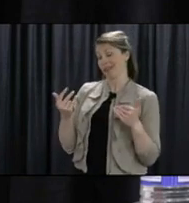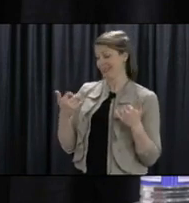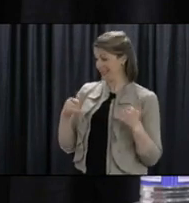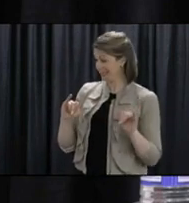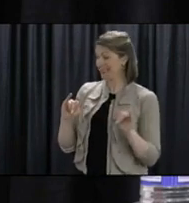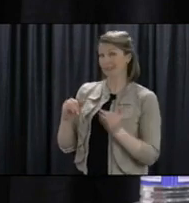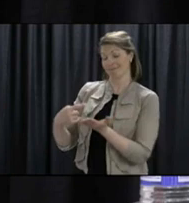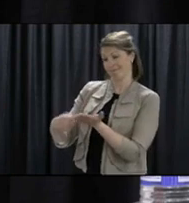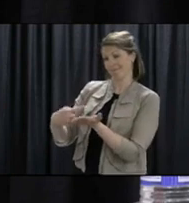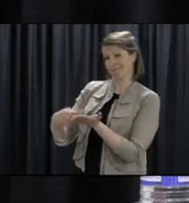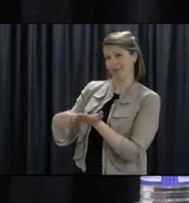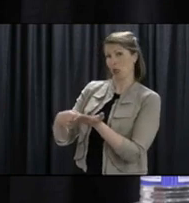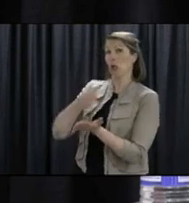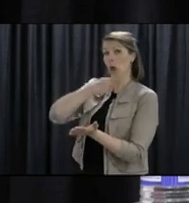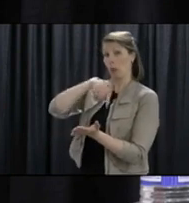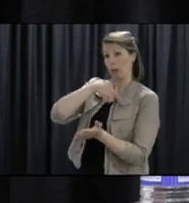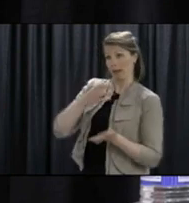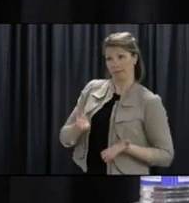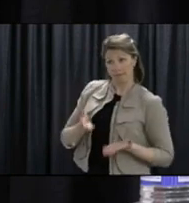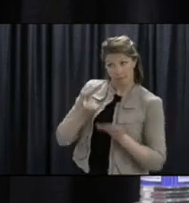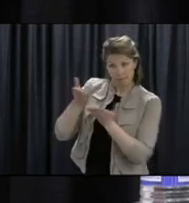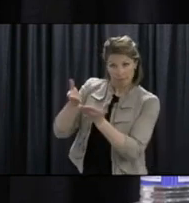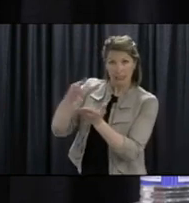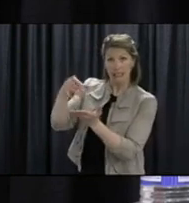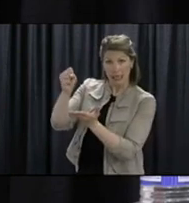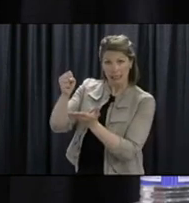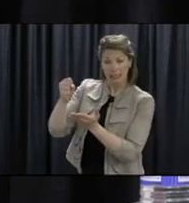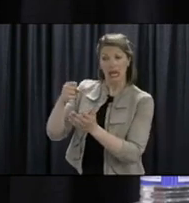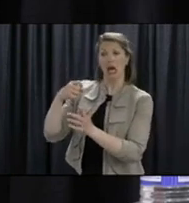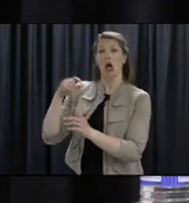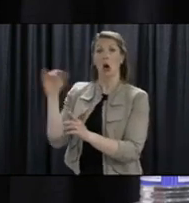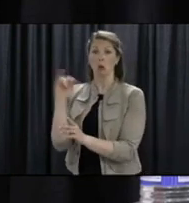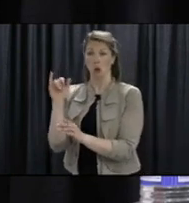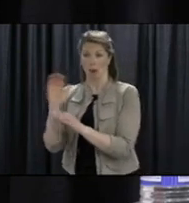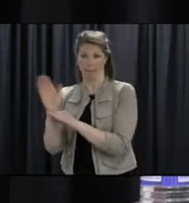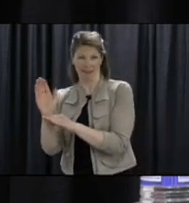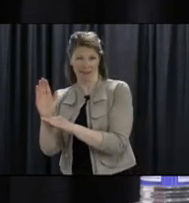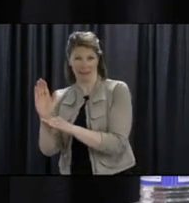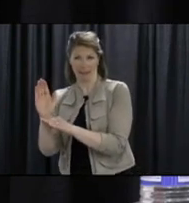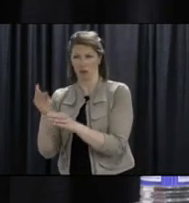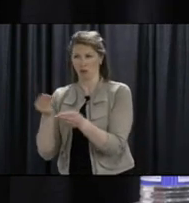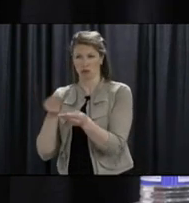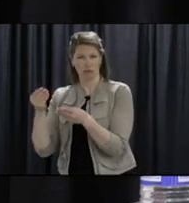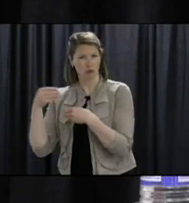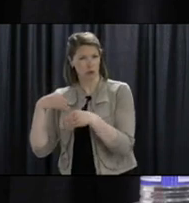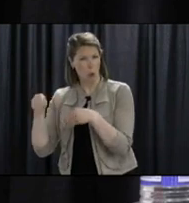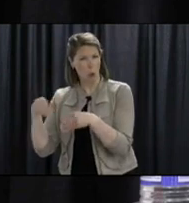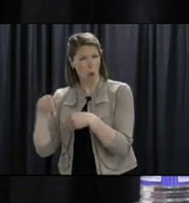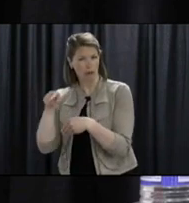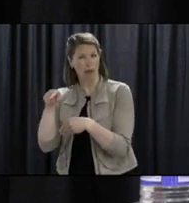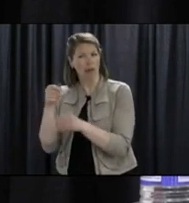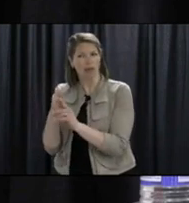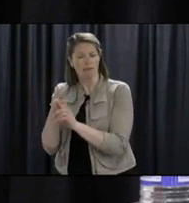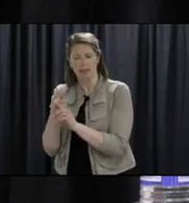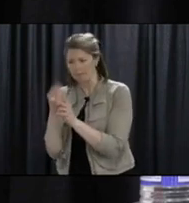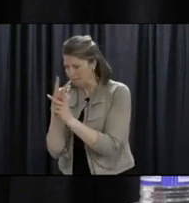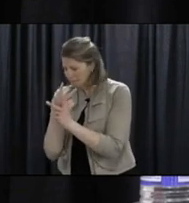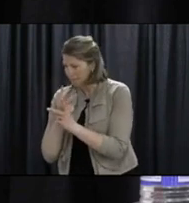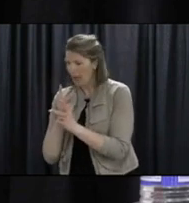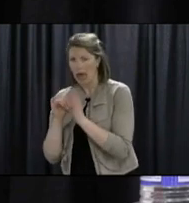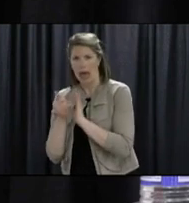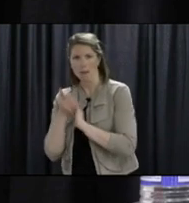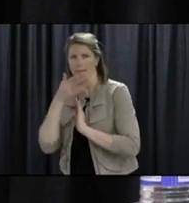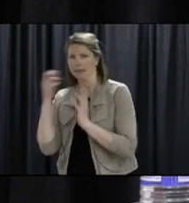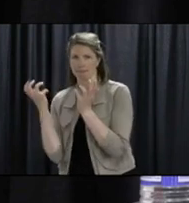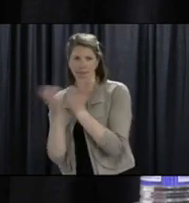industry itself and through the associations that work in those industries. So, but certainly, we